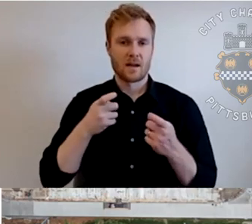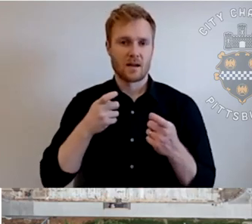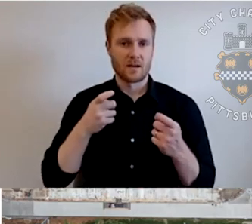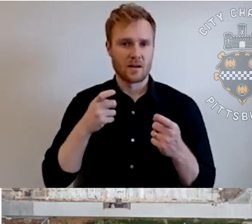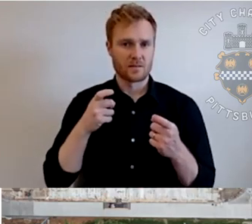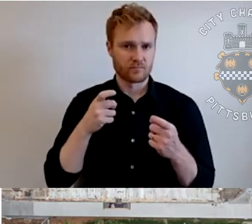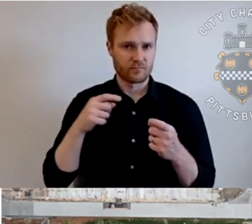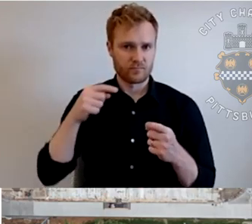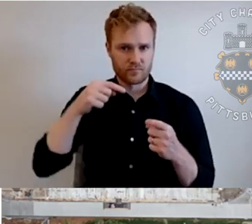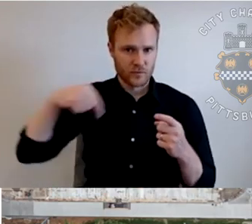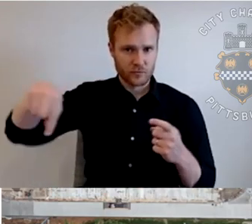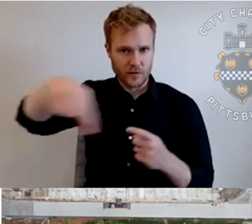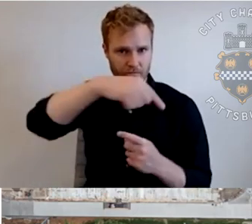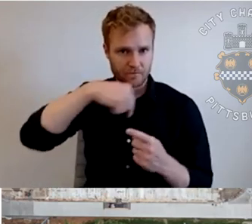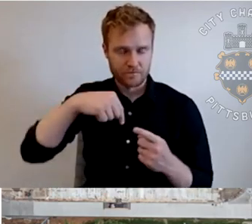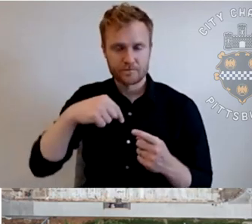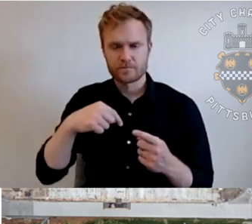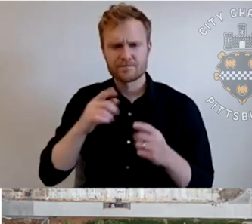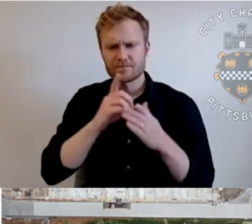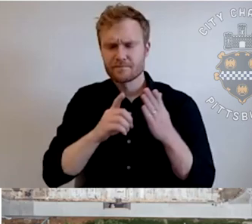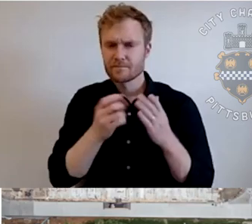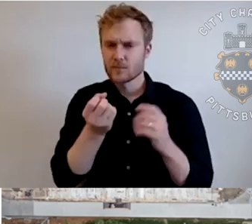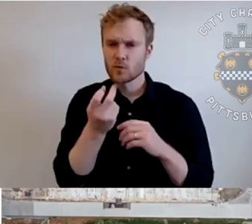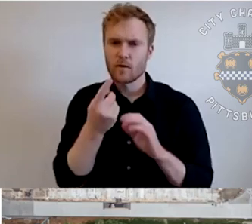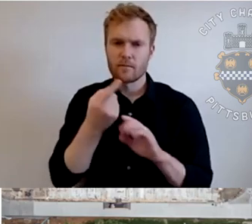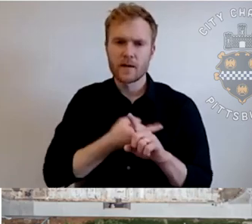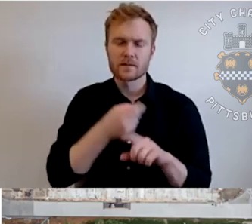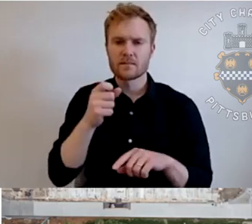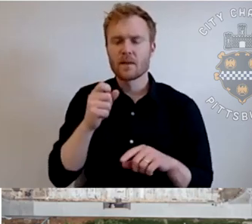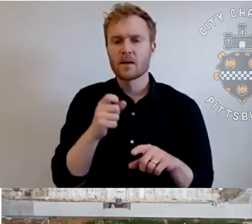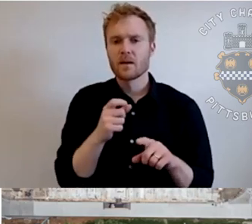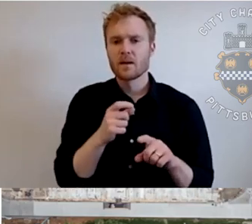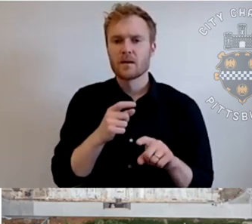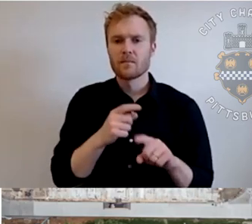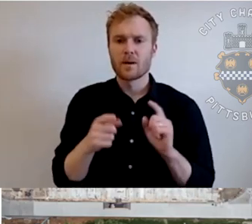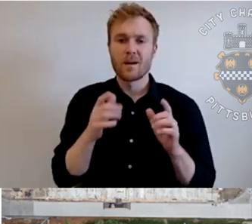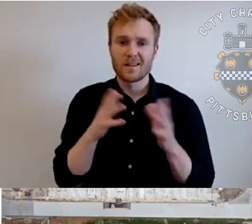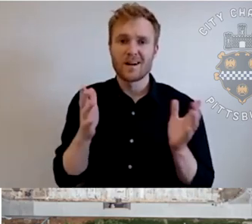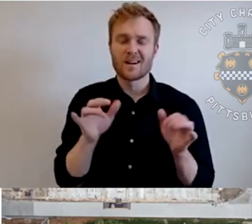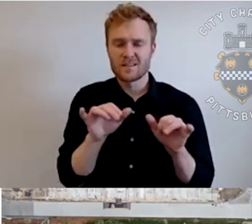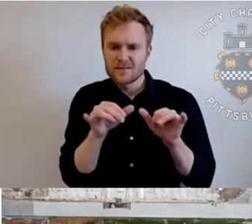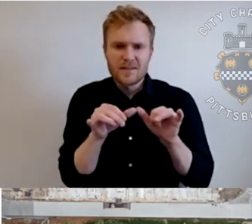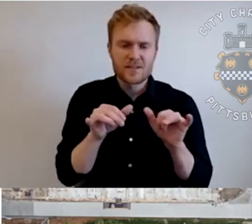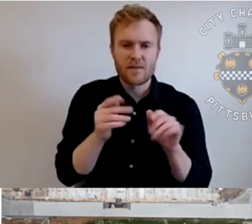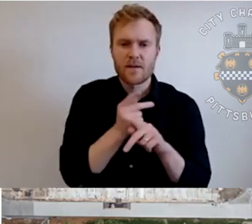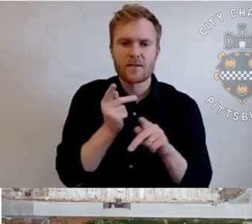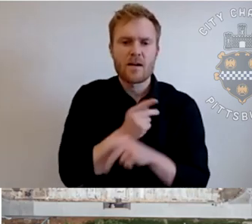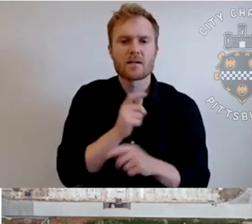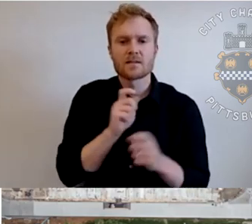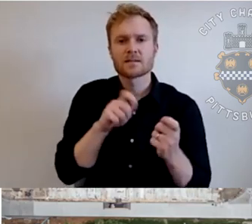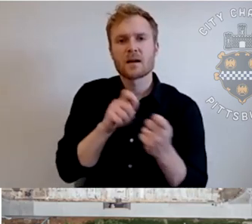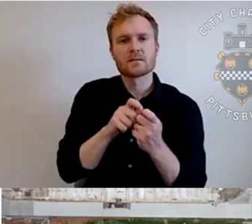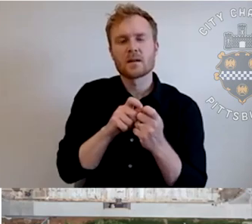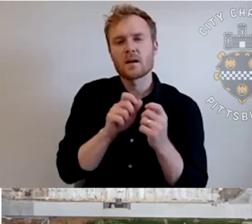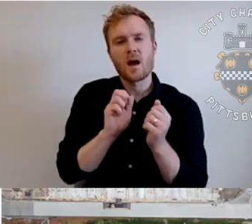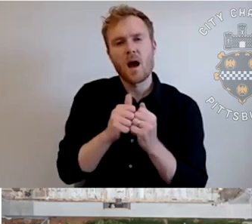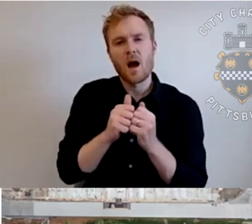design took us about 12 months, but we did, there was a lot of engineering, um, that had to happen here to figure out exactly how we were going to deliver on this